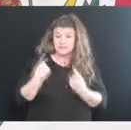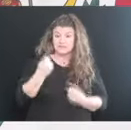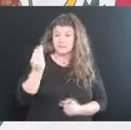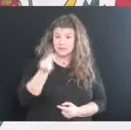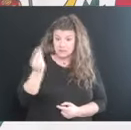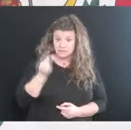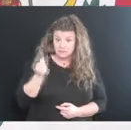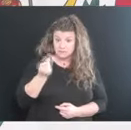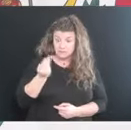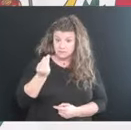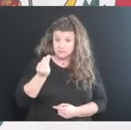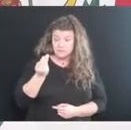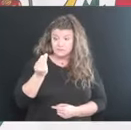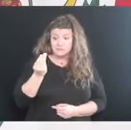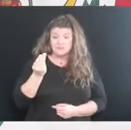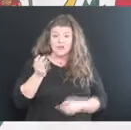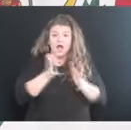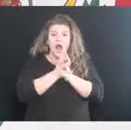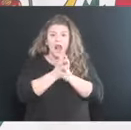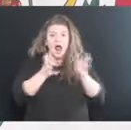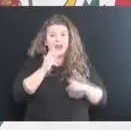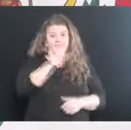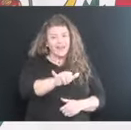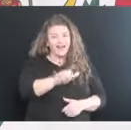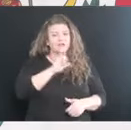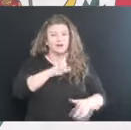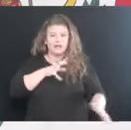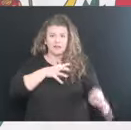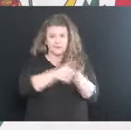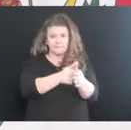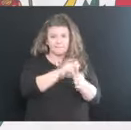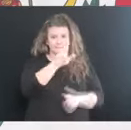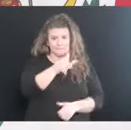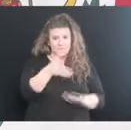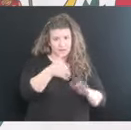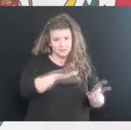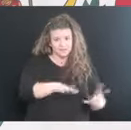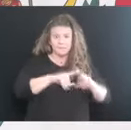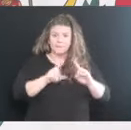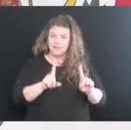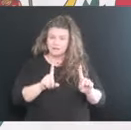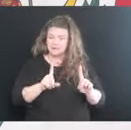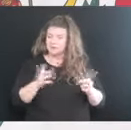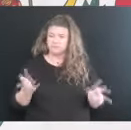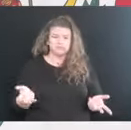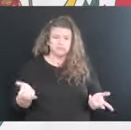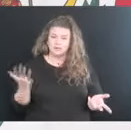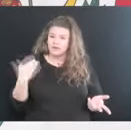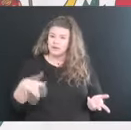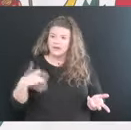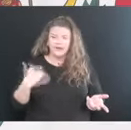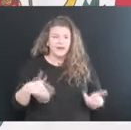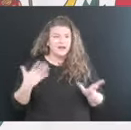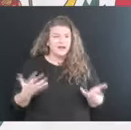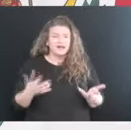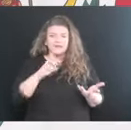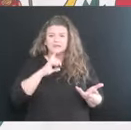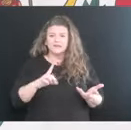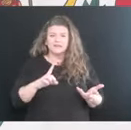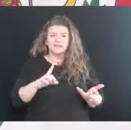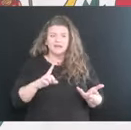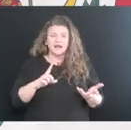and a bunch of them are reconciliations, but nevertheless, gosh dog, it's just, it's just a